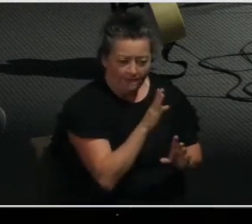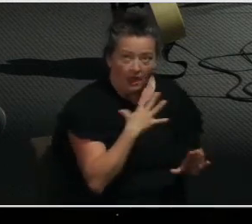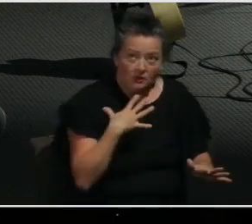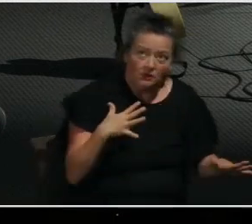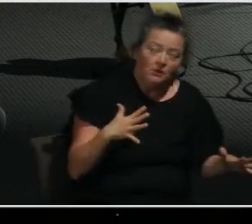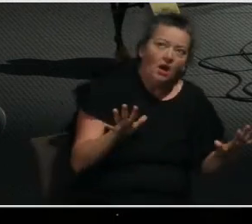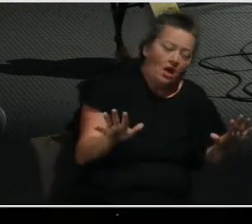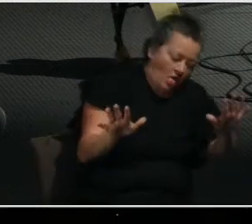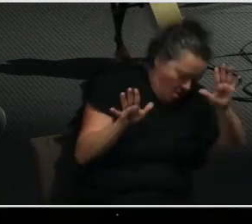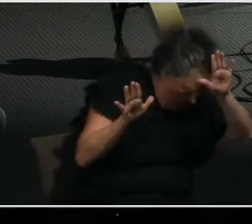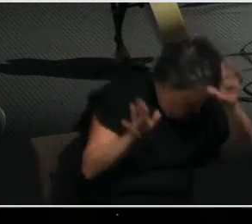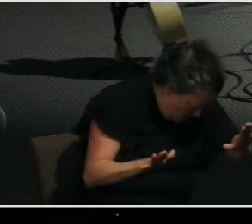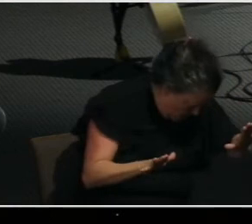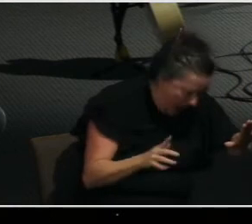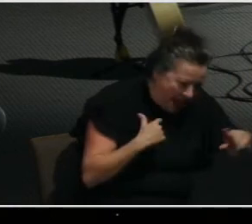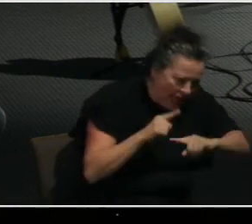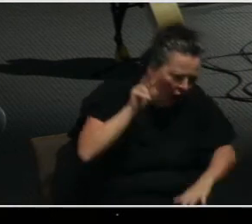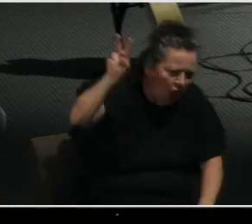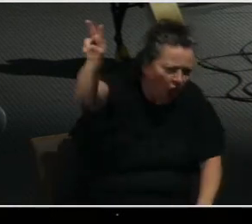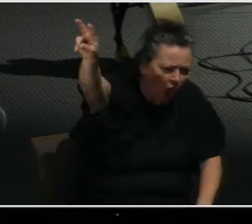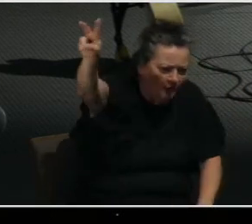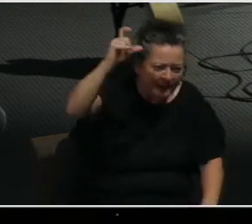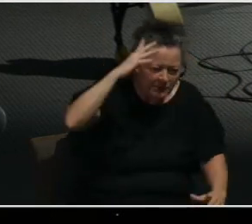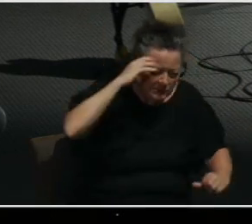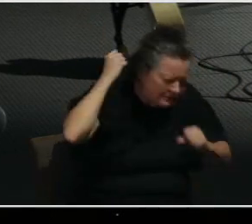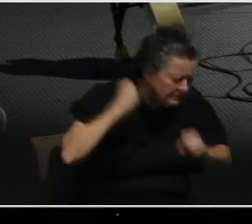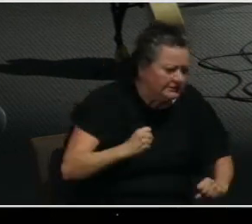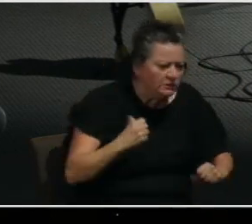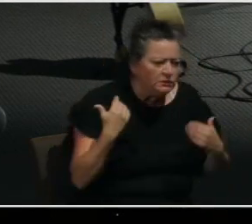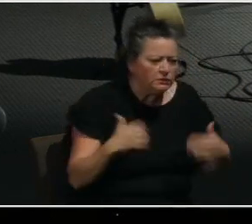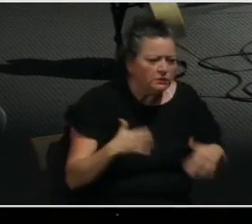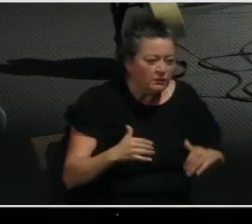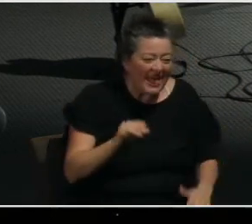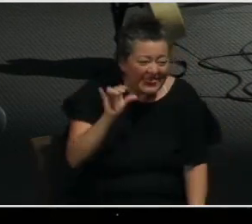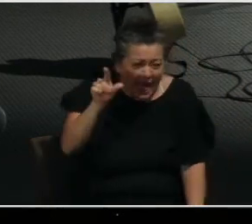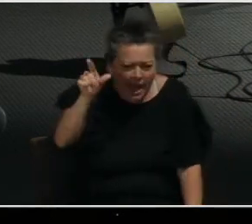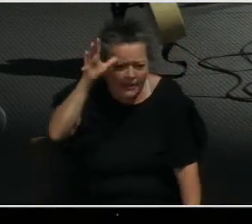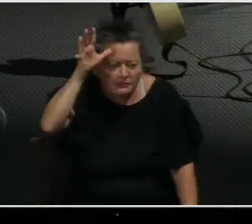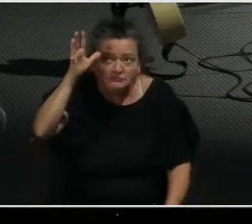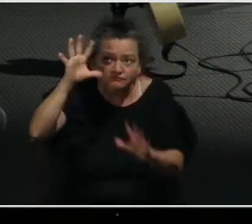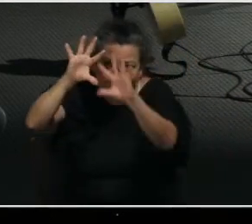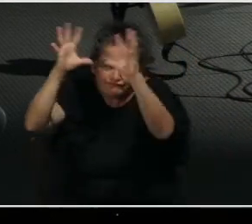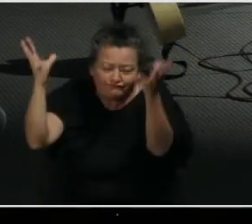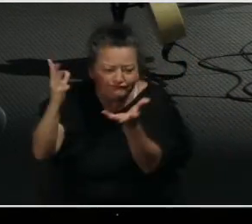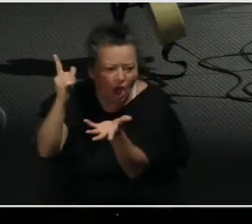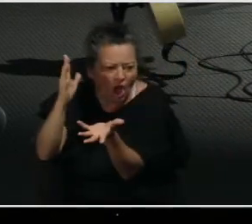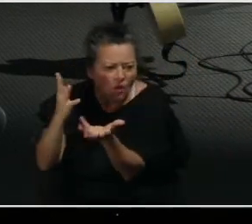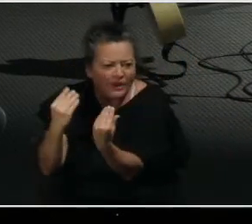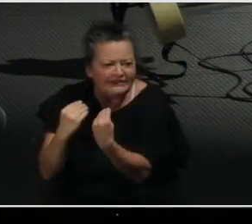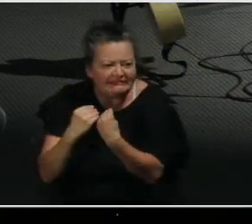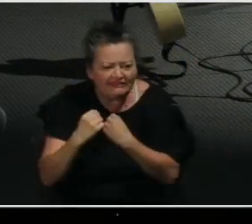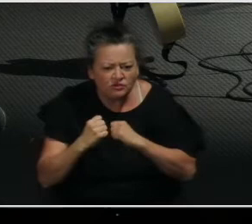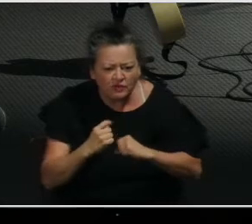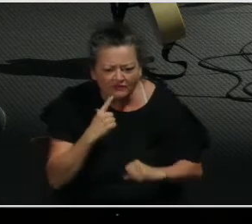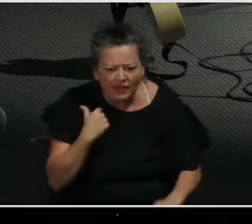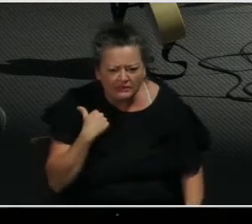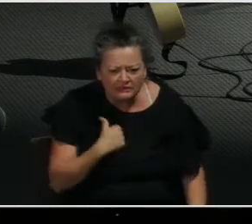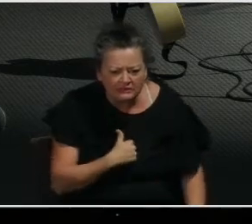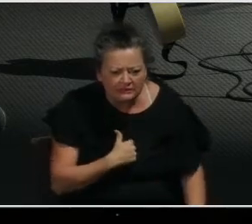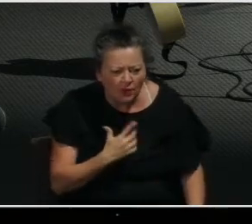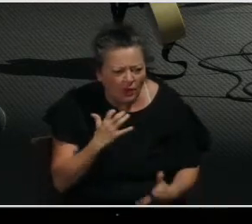as we seek to please Him with our lives. Yet, when I hear that,